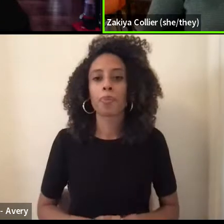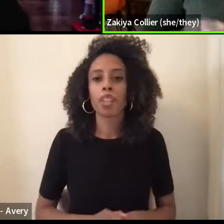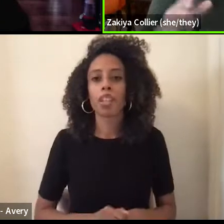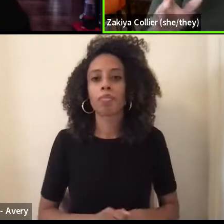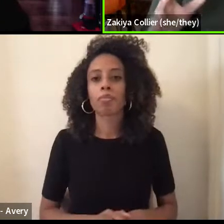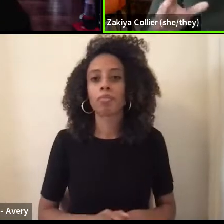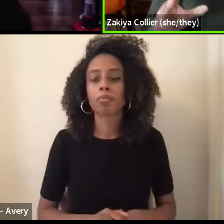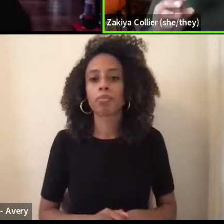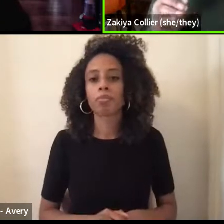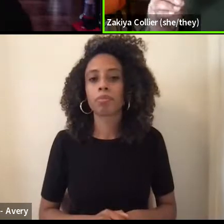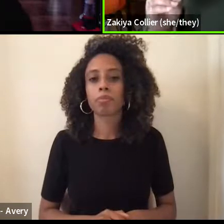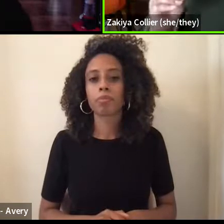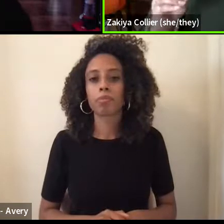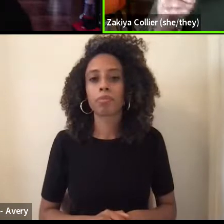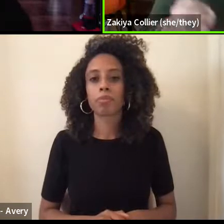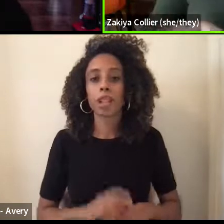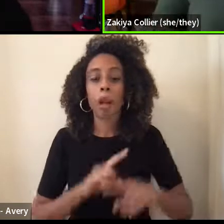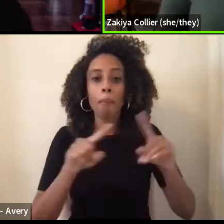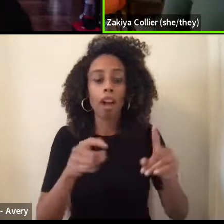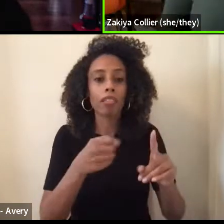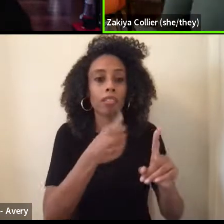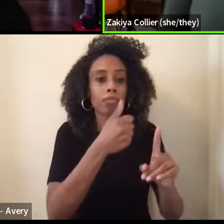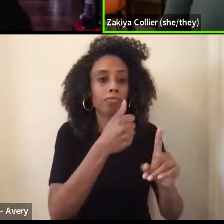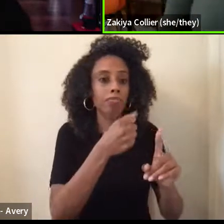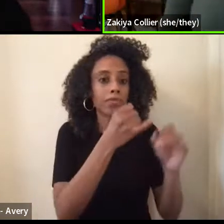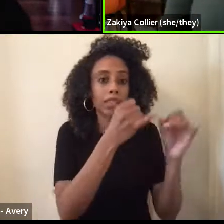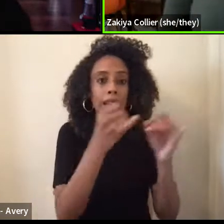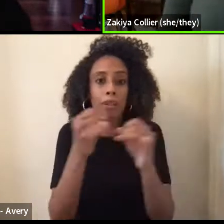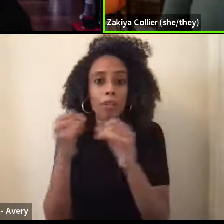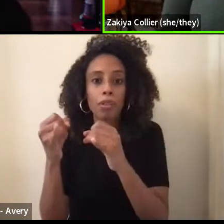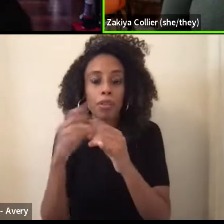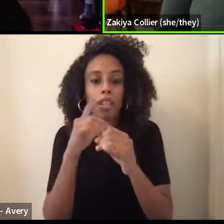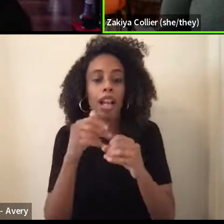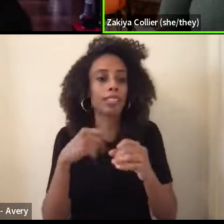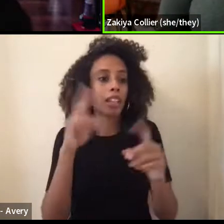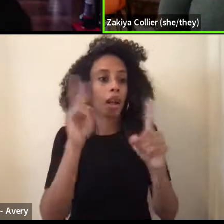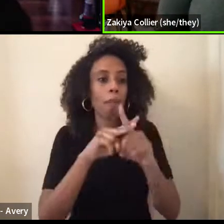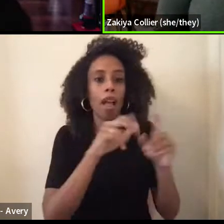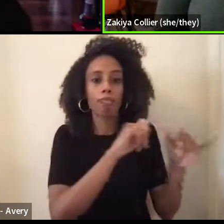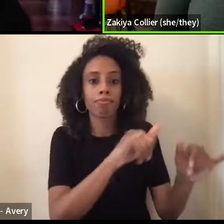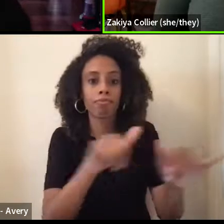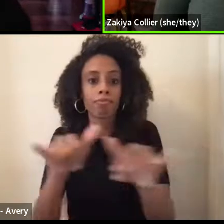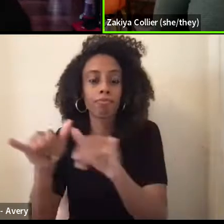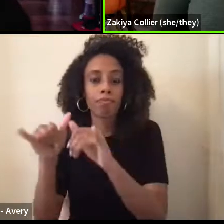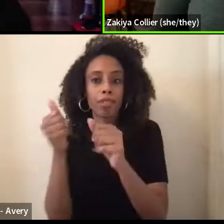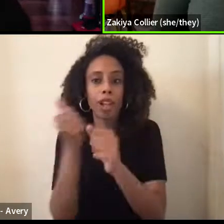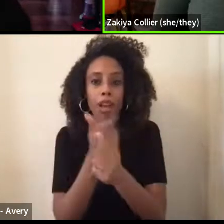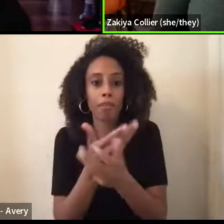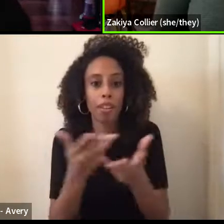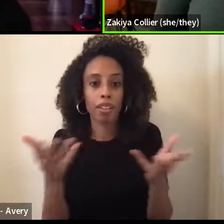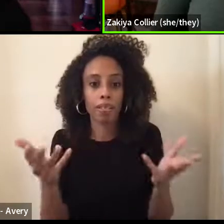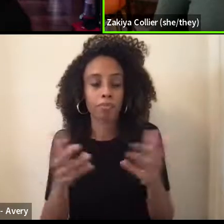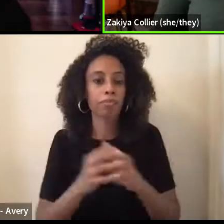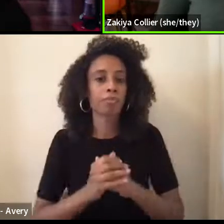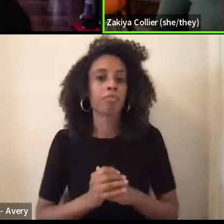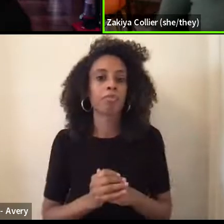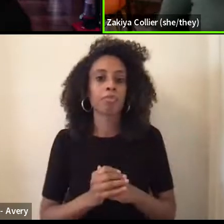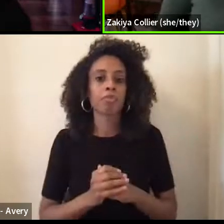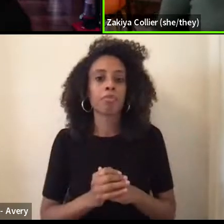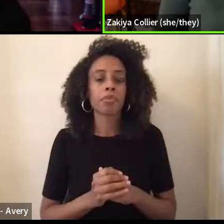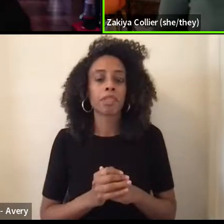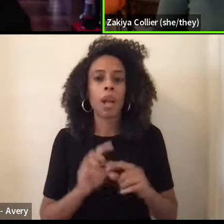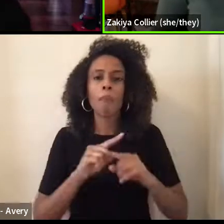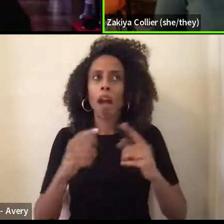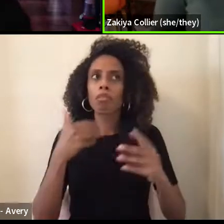on a, you know, case by case basis. Um, and it has, I think over